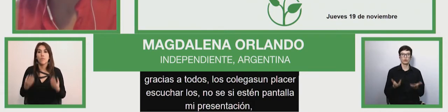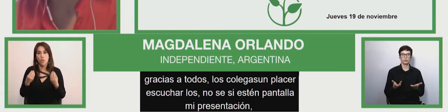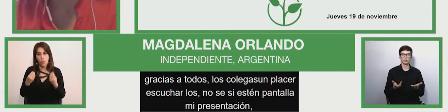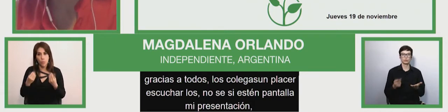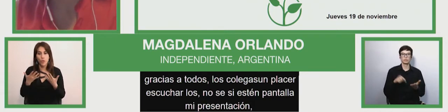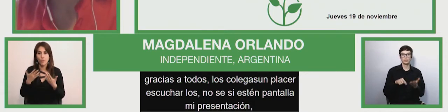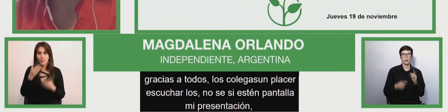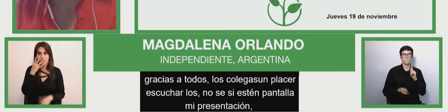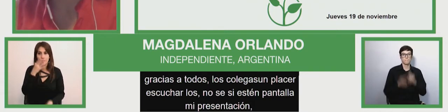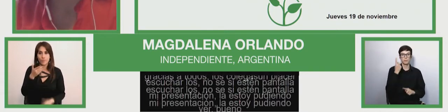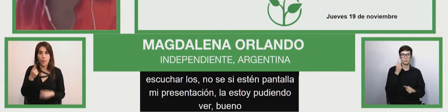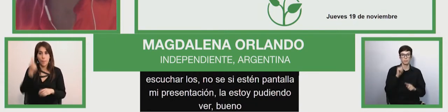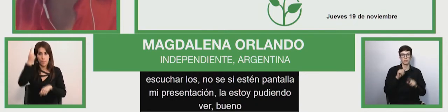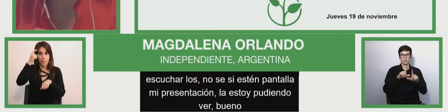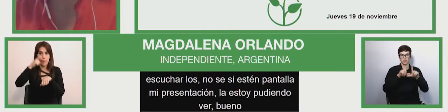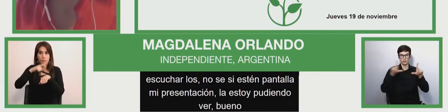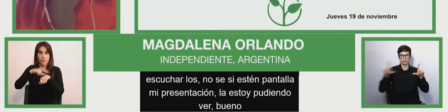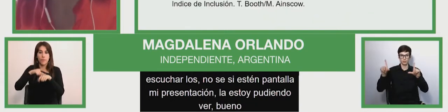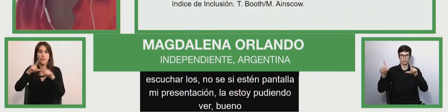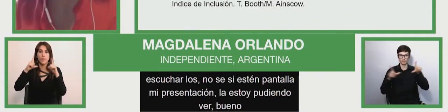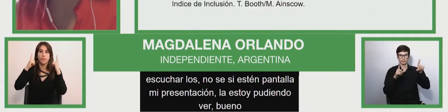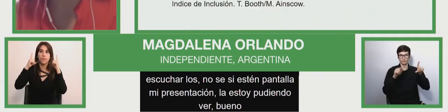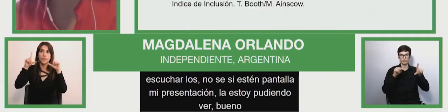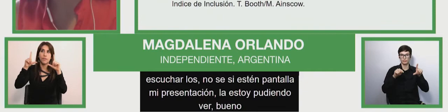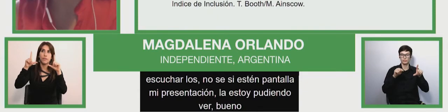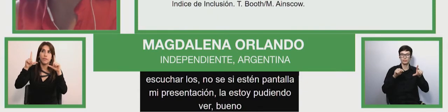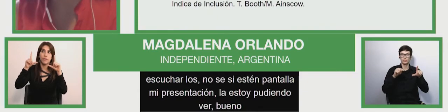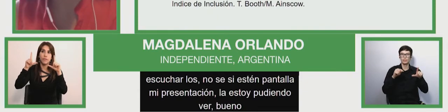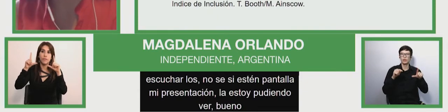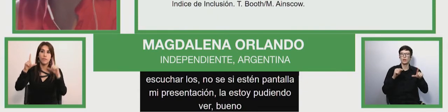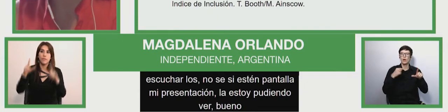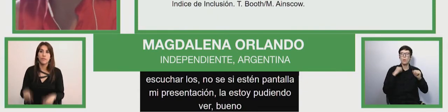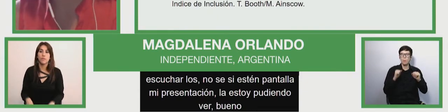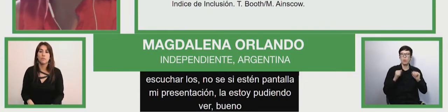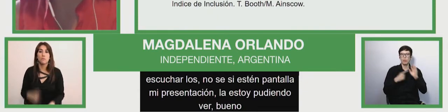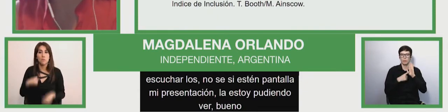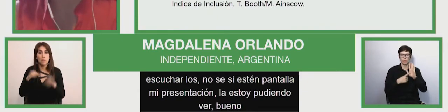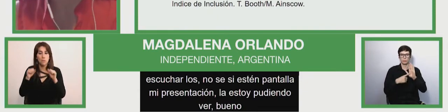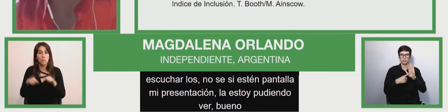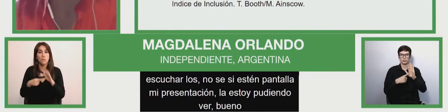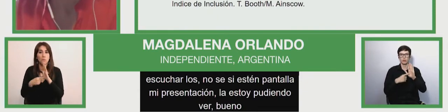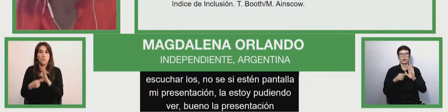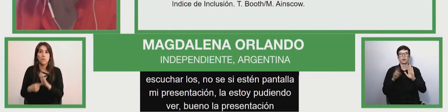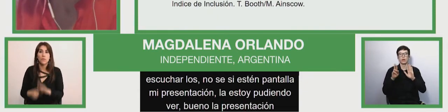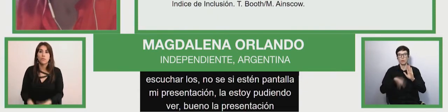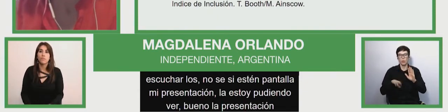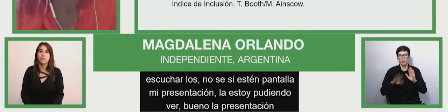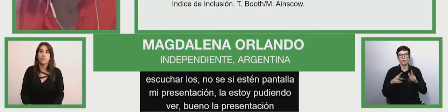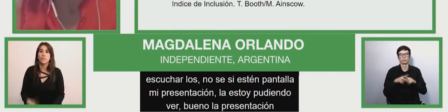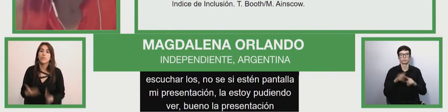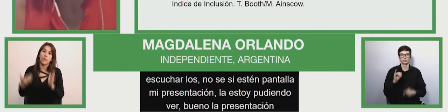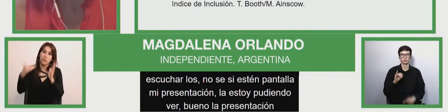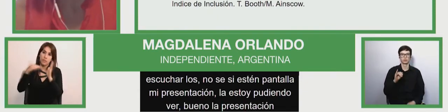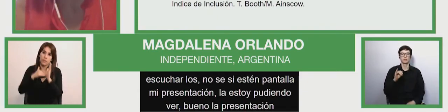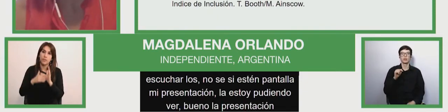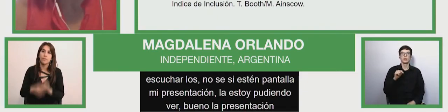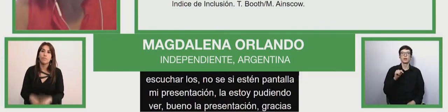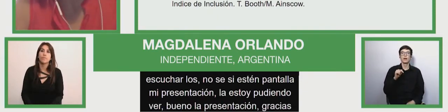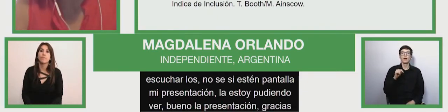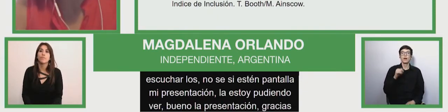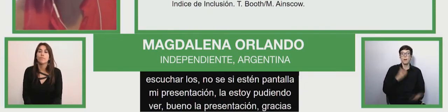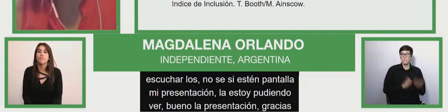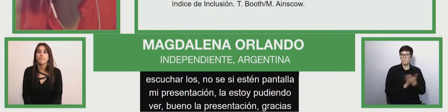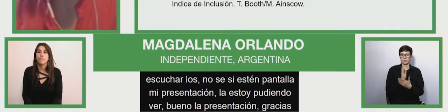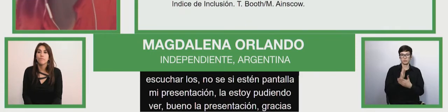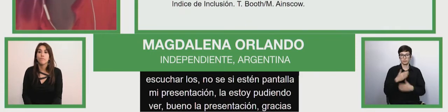my first here's the first page well i would like to